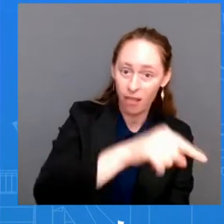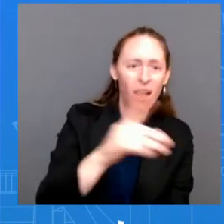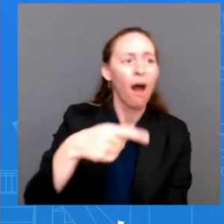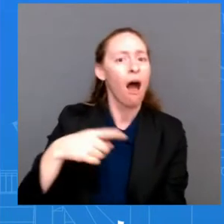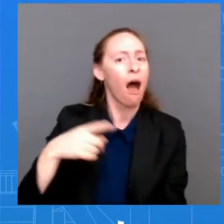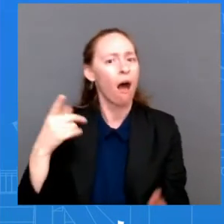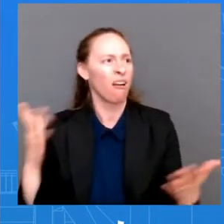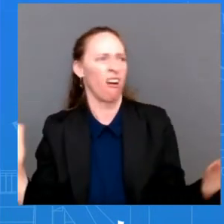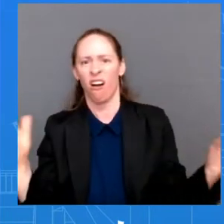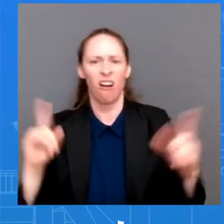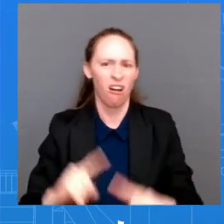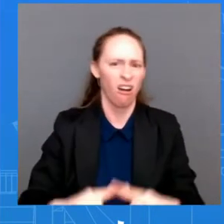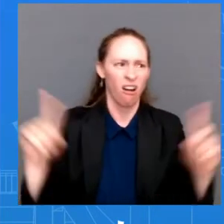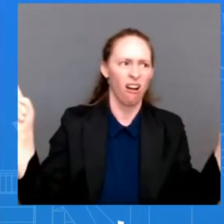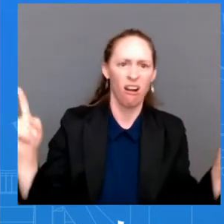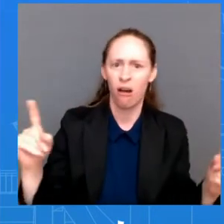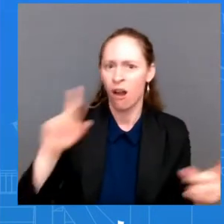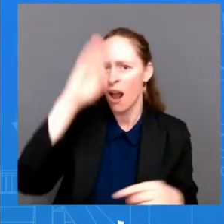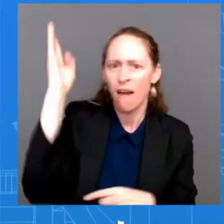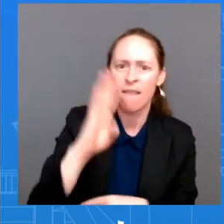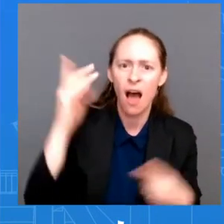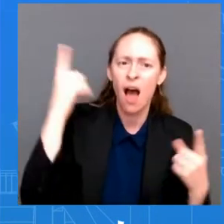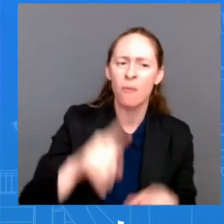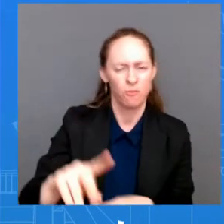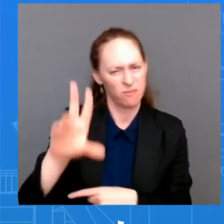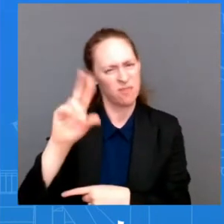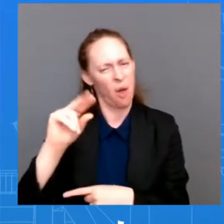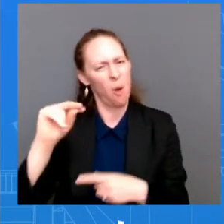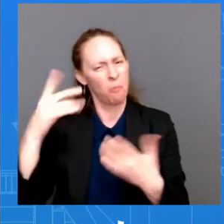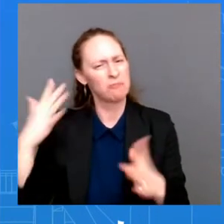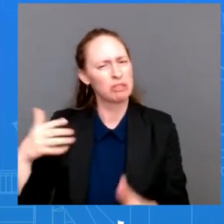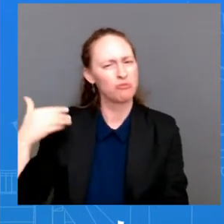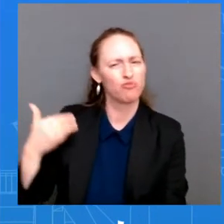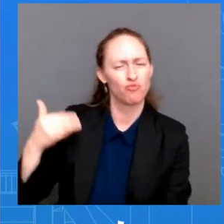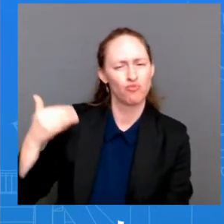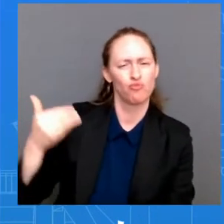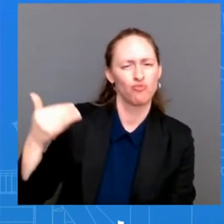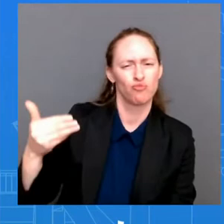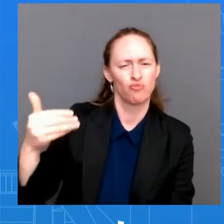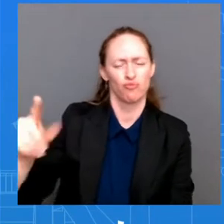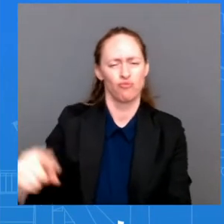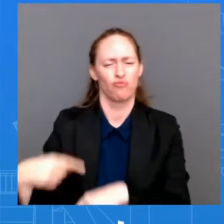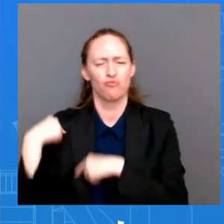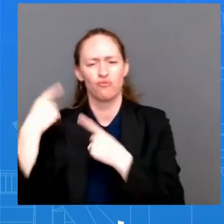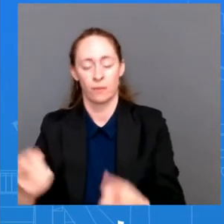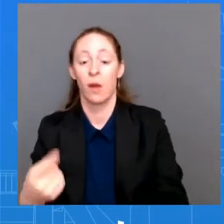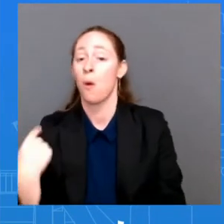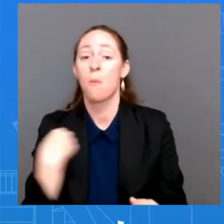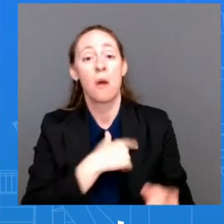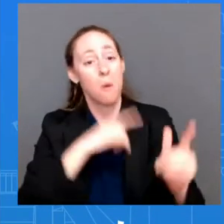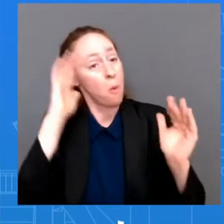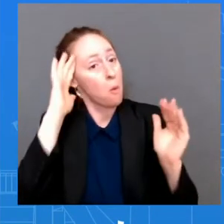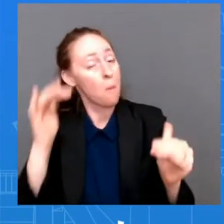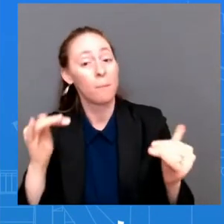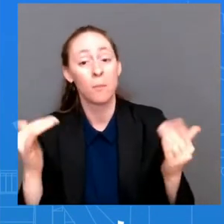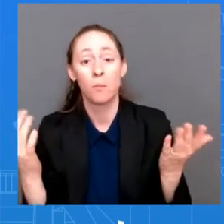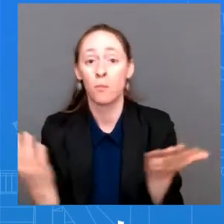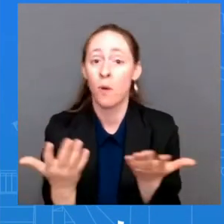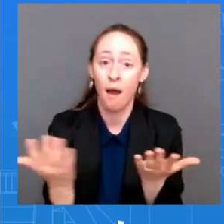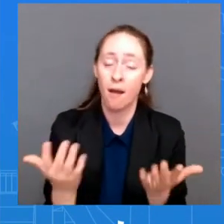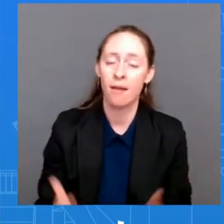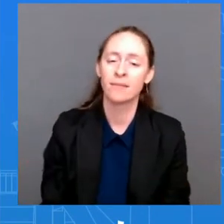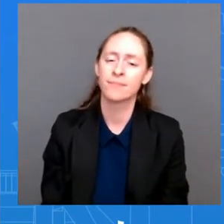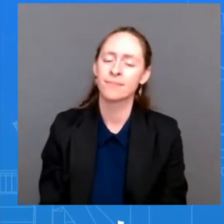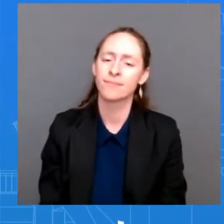what we would hope they infer from everything we've done